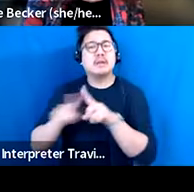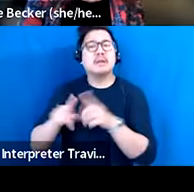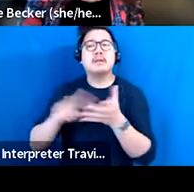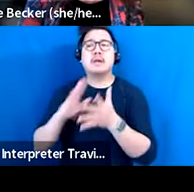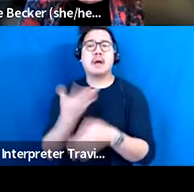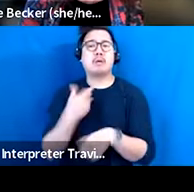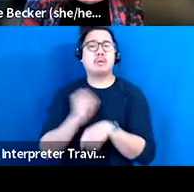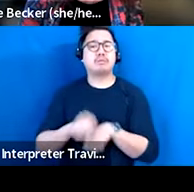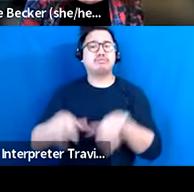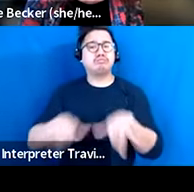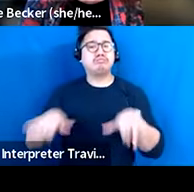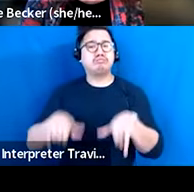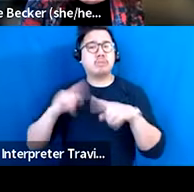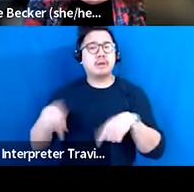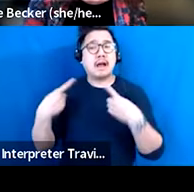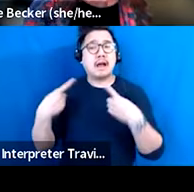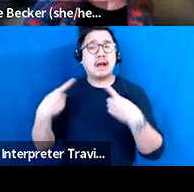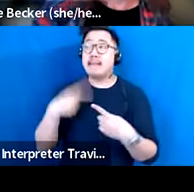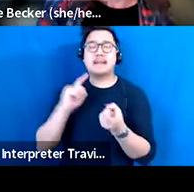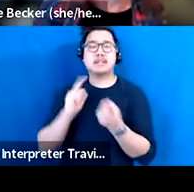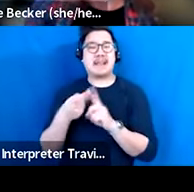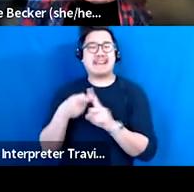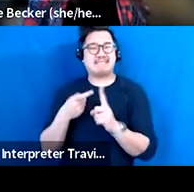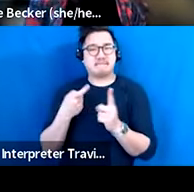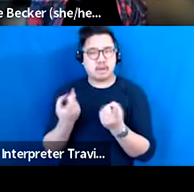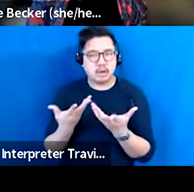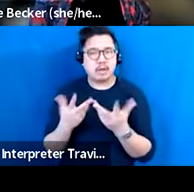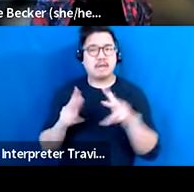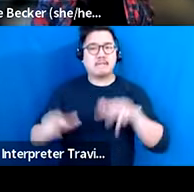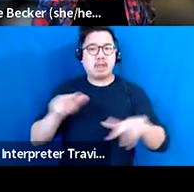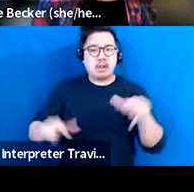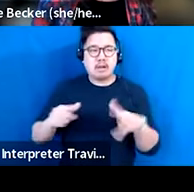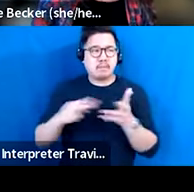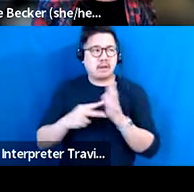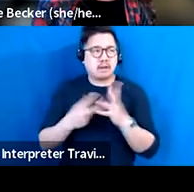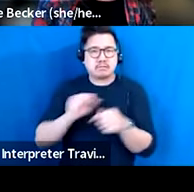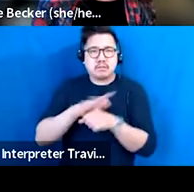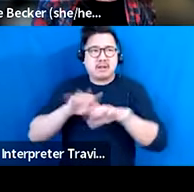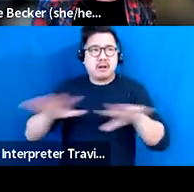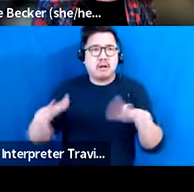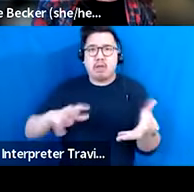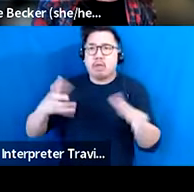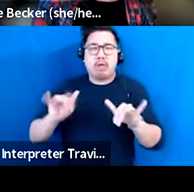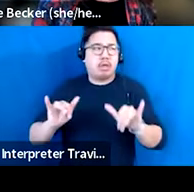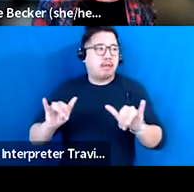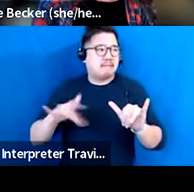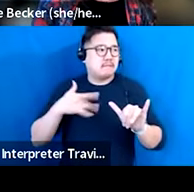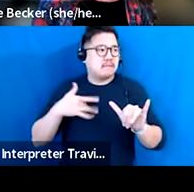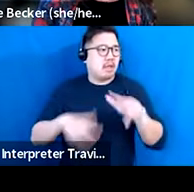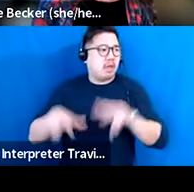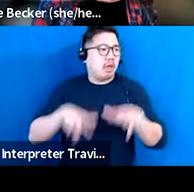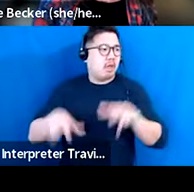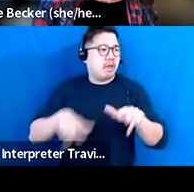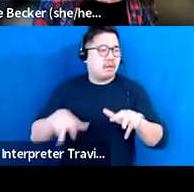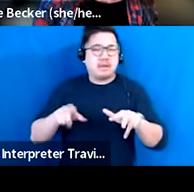is change and discomfort. Like, we grow in those things. Like, you cannot change and it be a comfortable process.